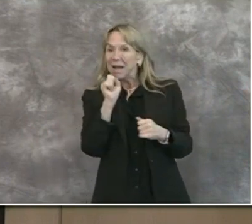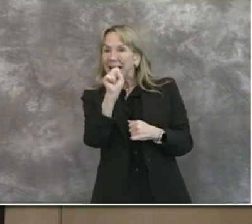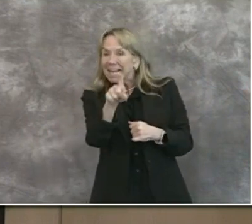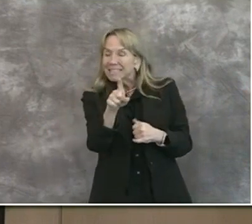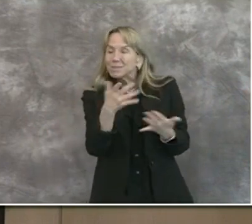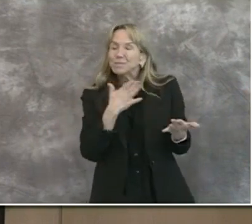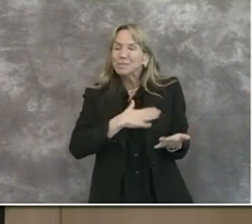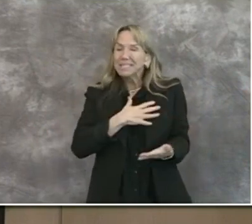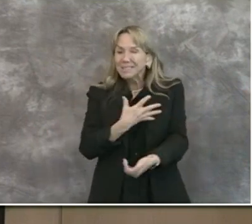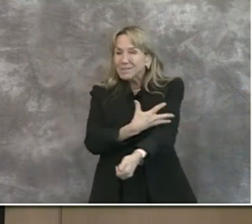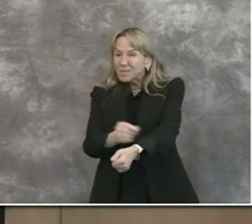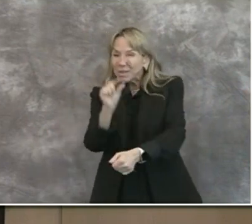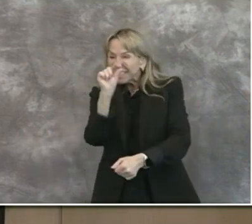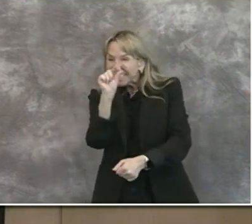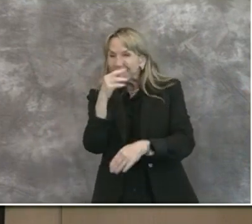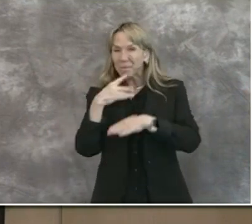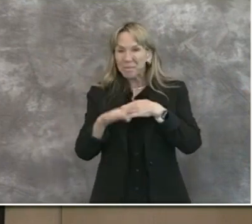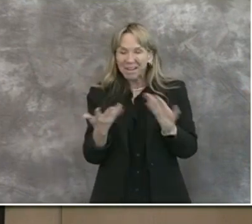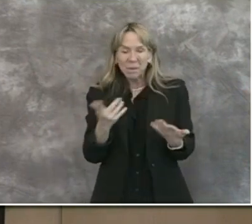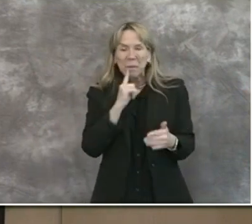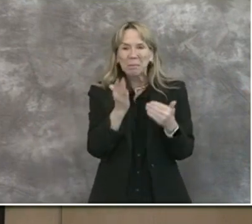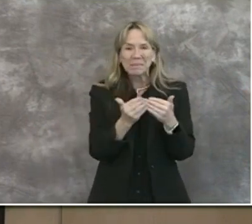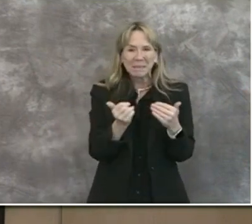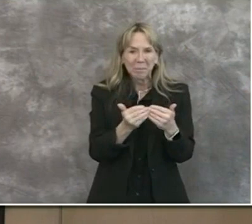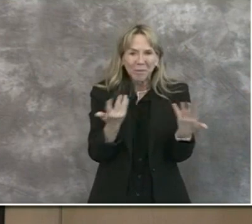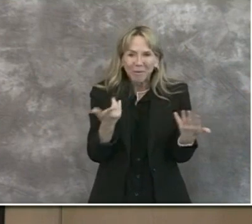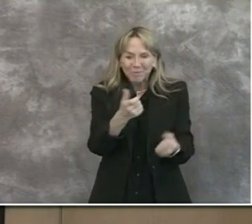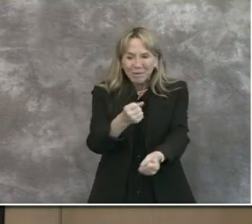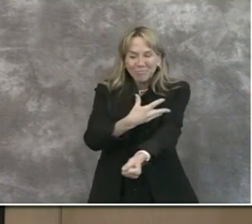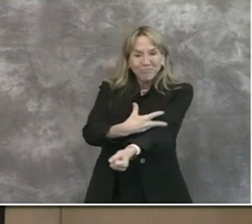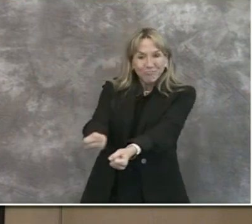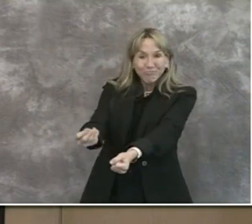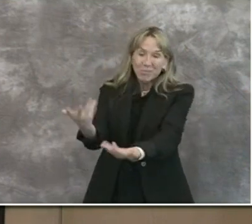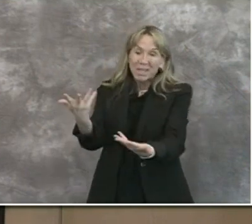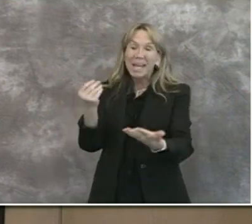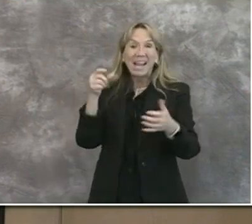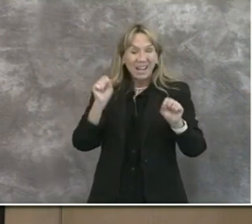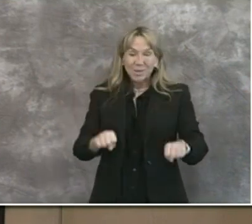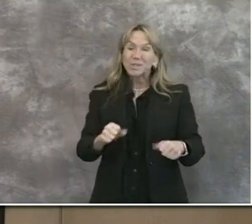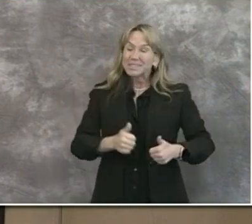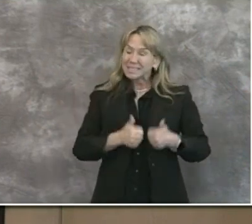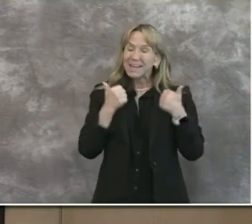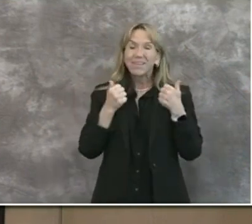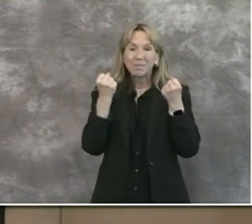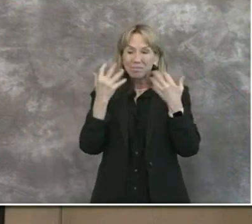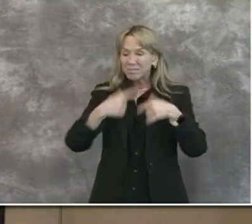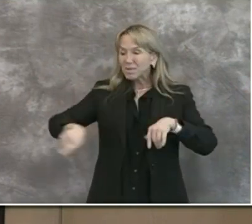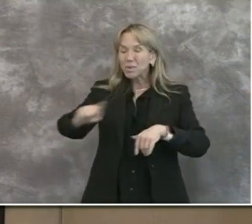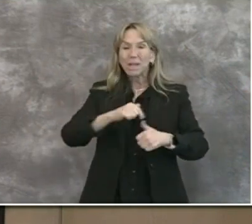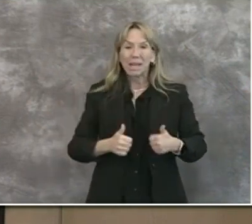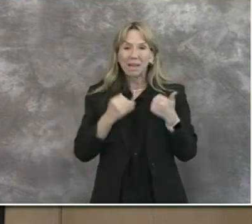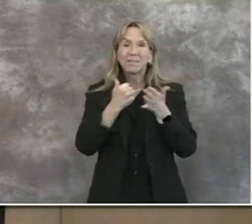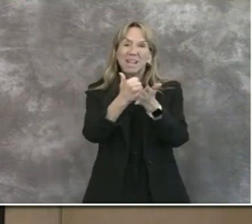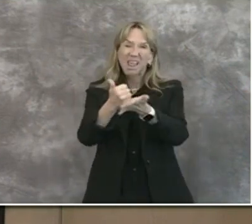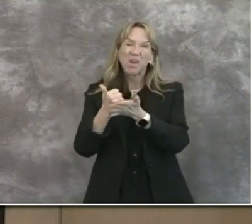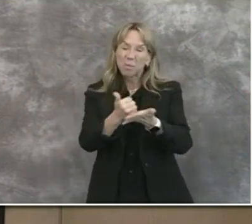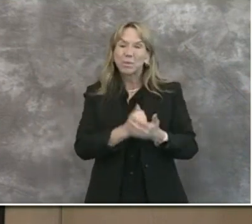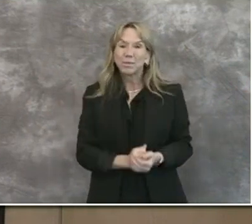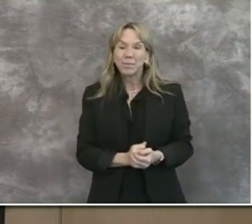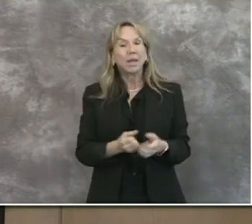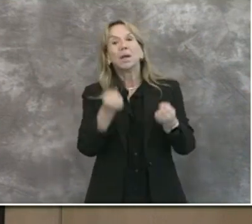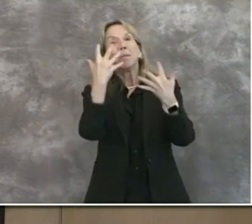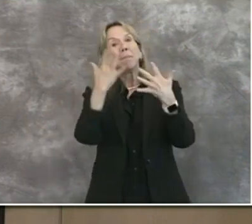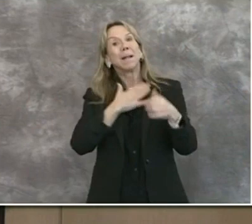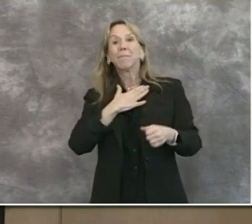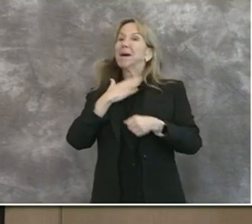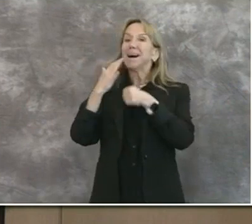blood. Again, a simple step in action you can take that also has the potential to save lives and help one another's. I know for years of my